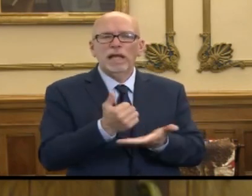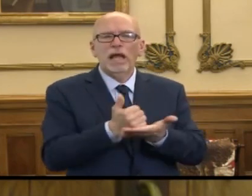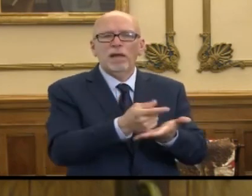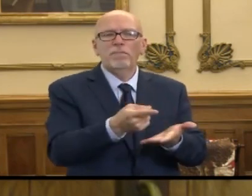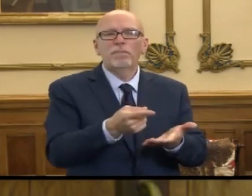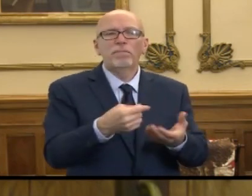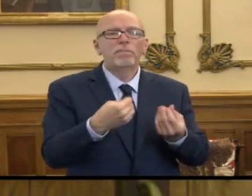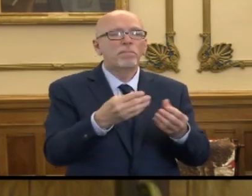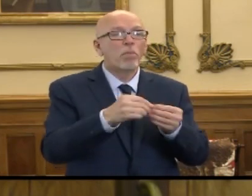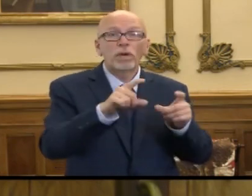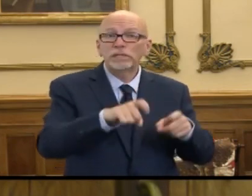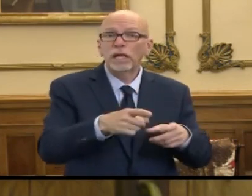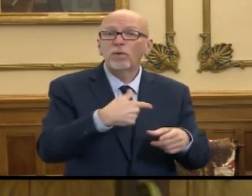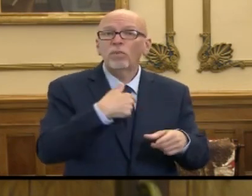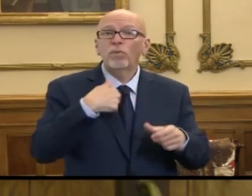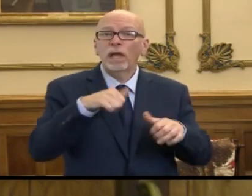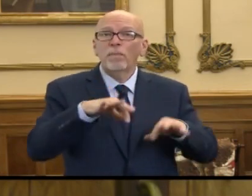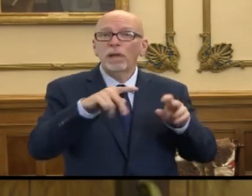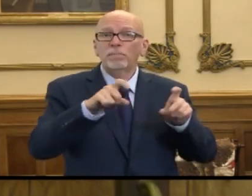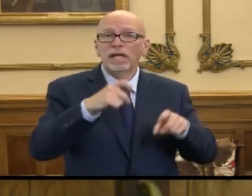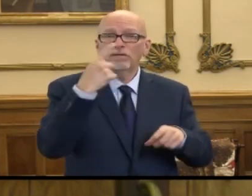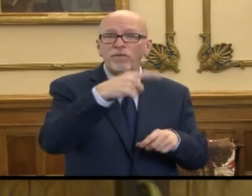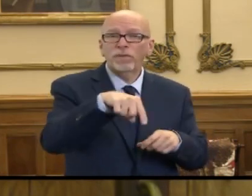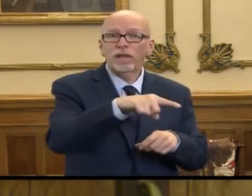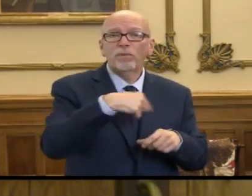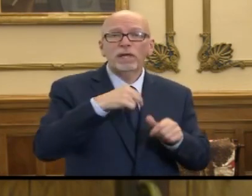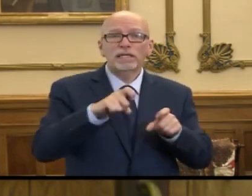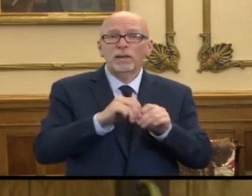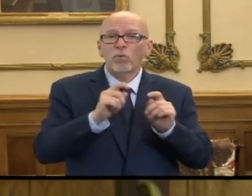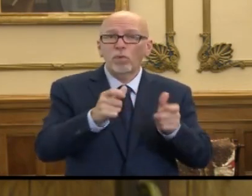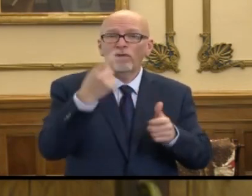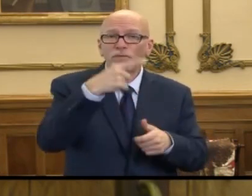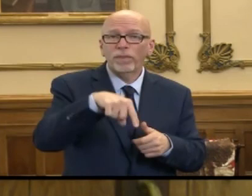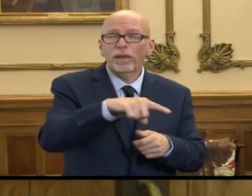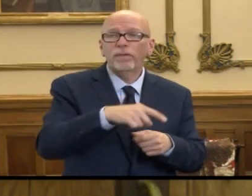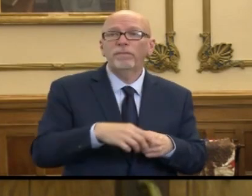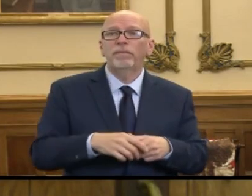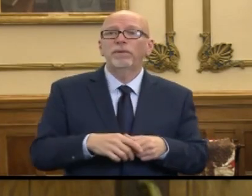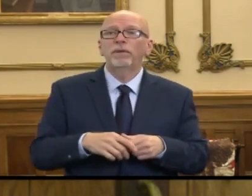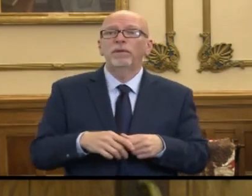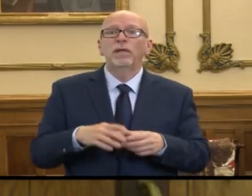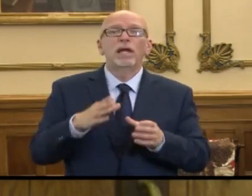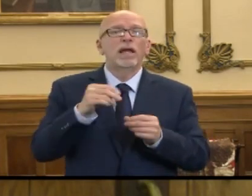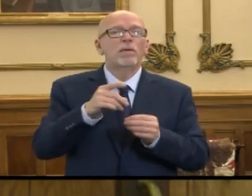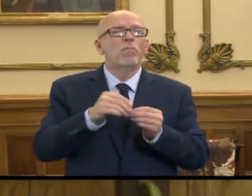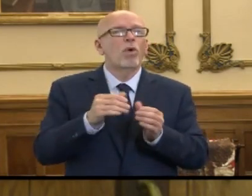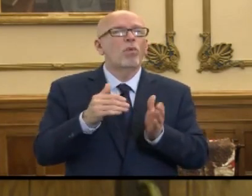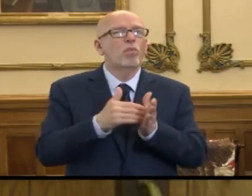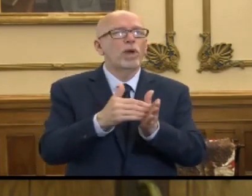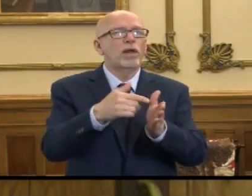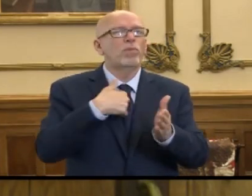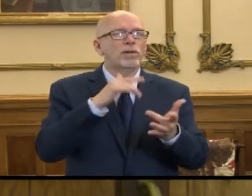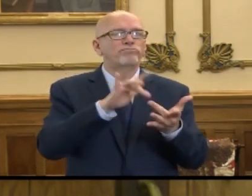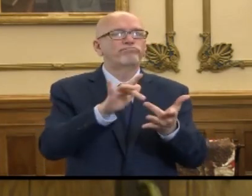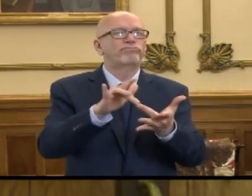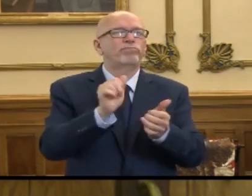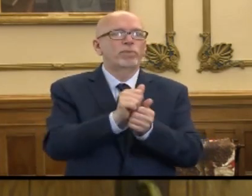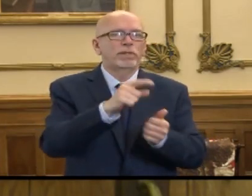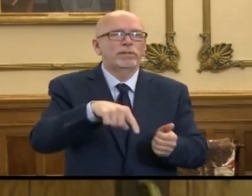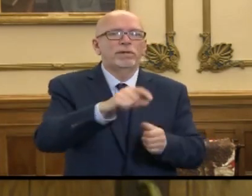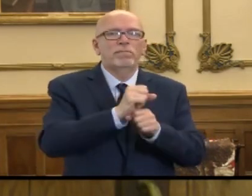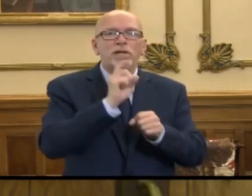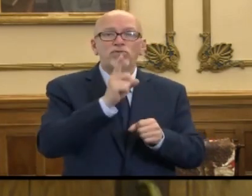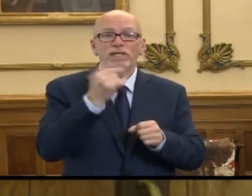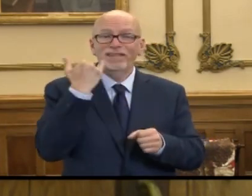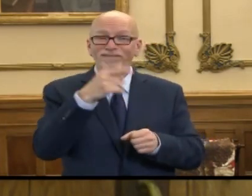more testing, can we pick up their tests for them and test it more quickly for them and on a regular basis touching base to make sure that